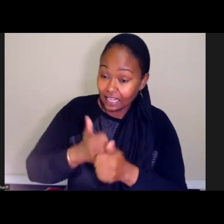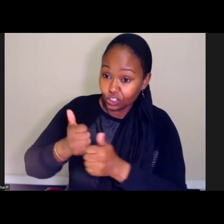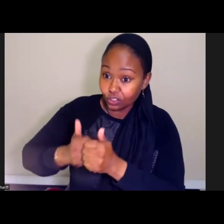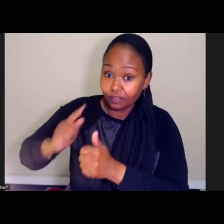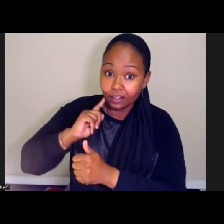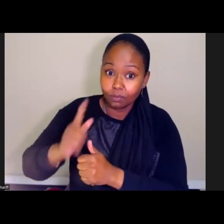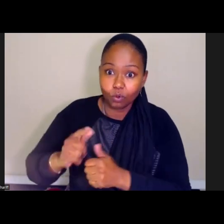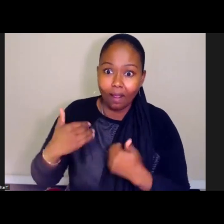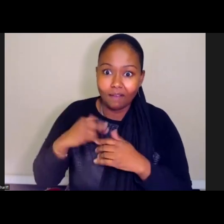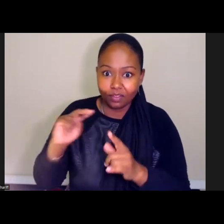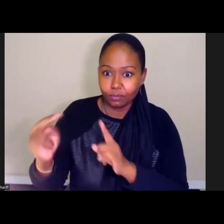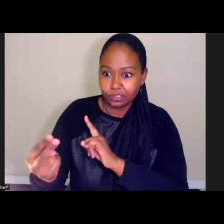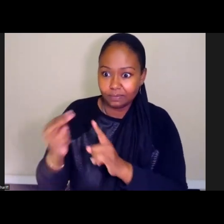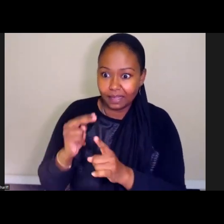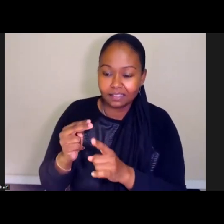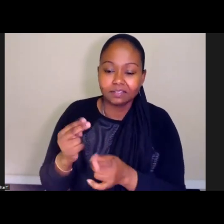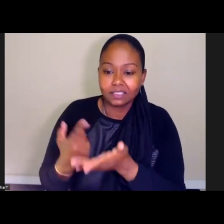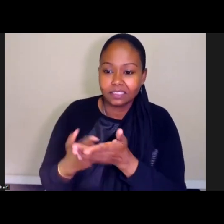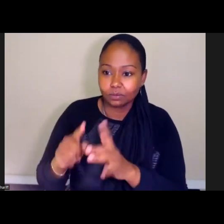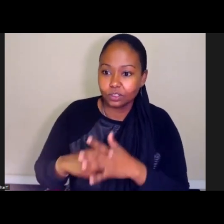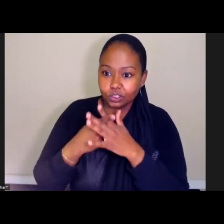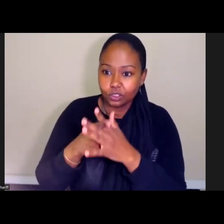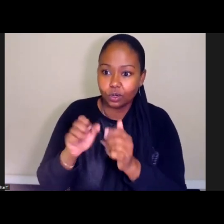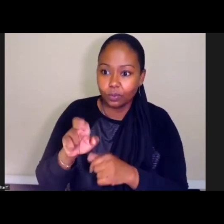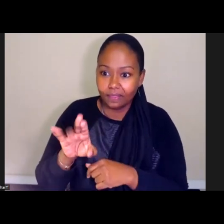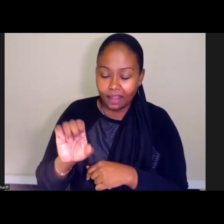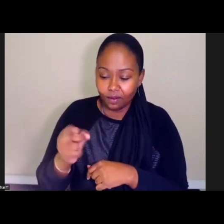from, again, their unique perspectives. And we're going to start with Eric Harris.